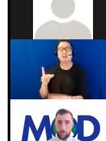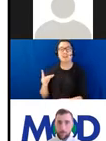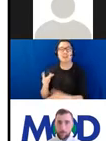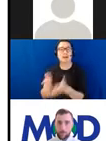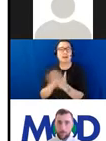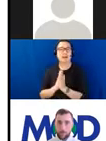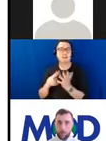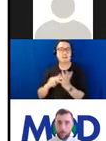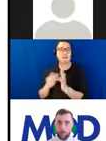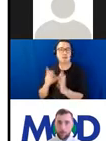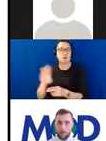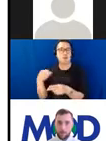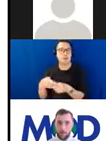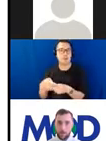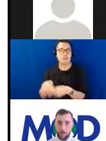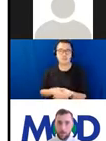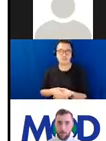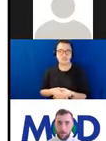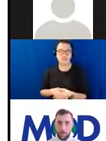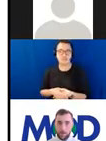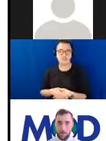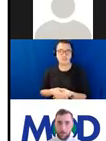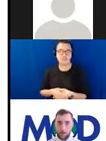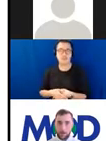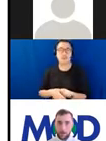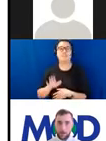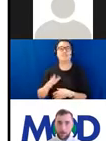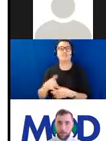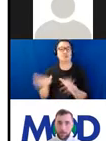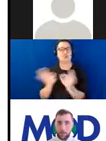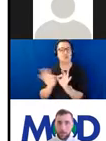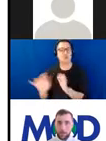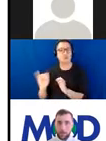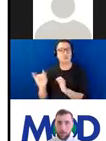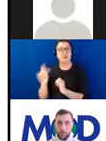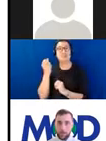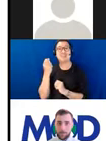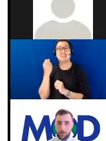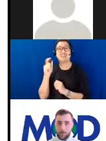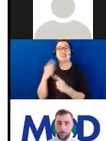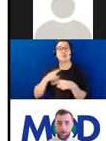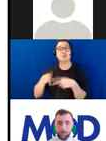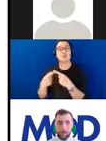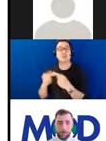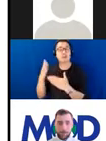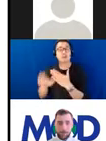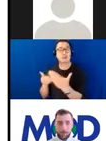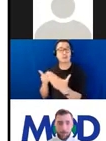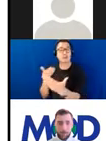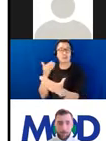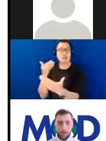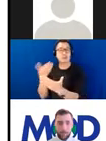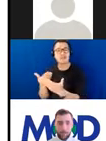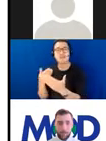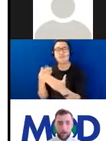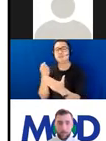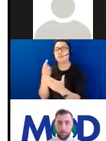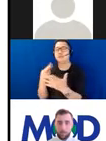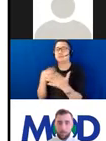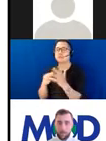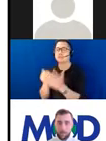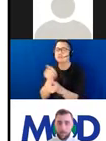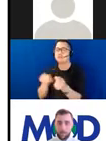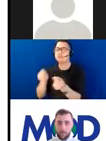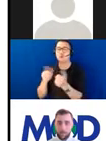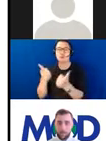specific with what your question is. Again we will be answering these questions at the end so they need to be specific to each individual part of the